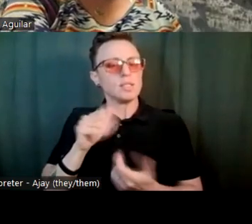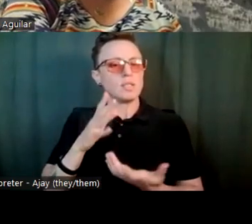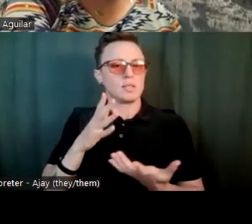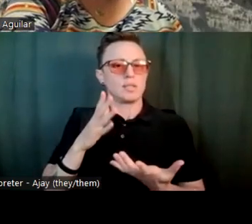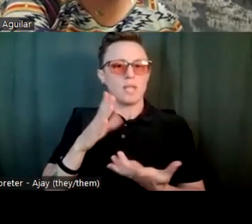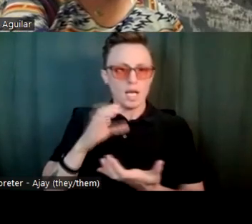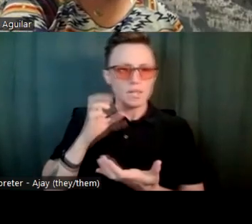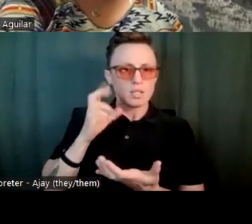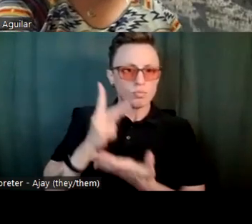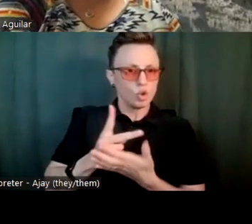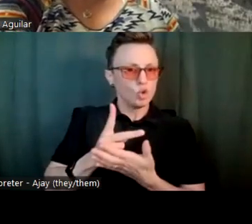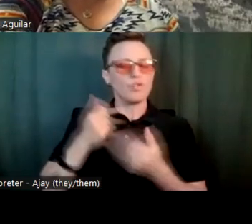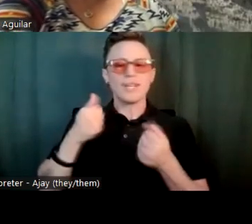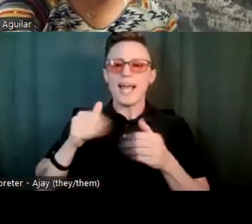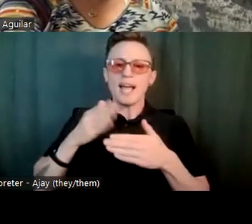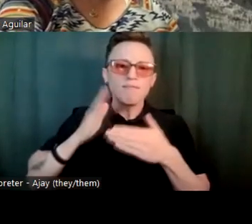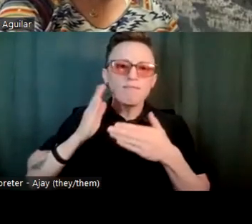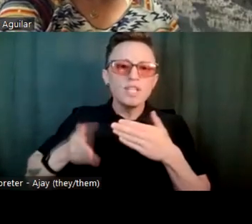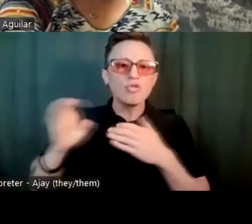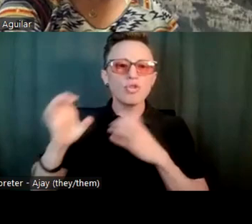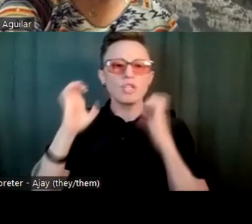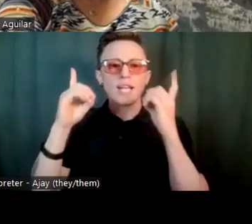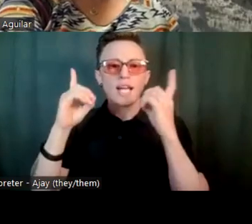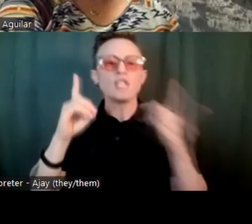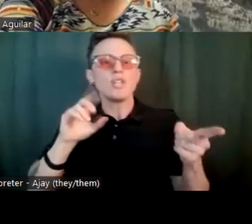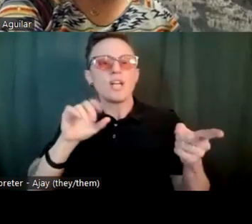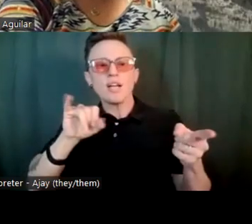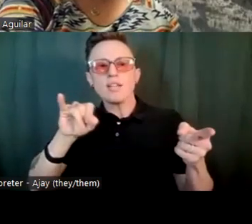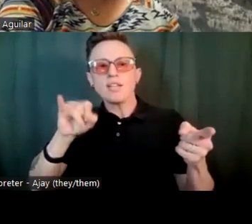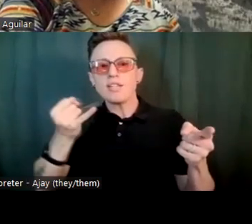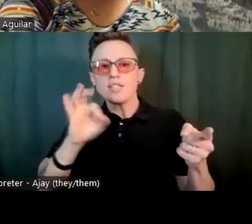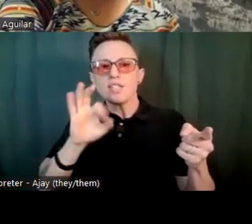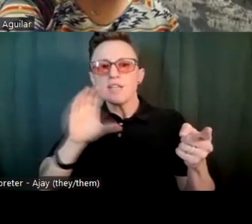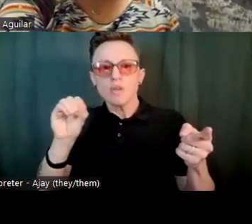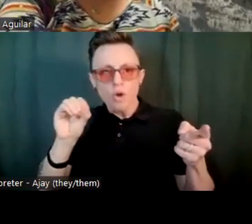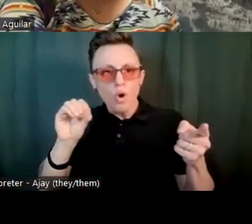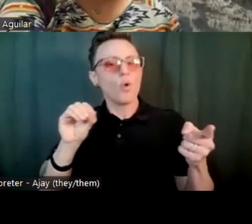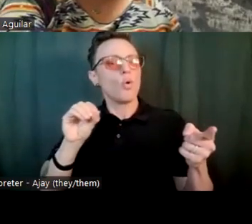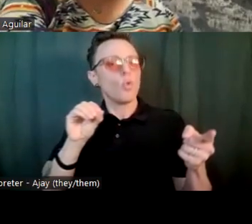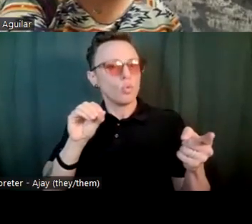complete her education at Jefferson County Open School through age 18.